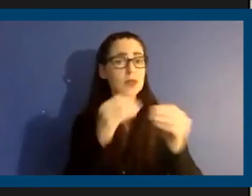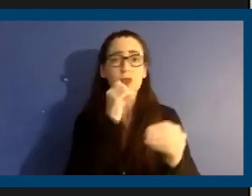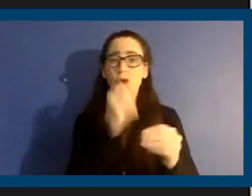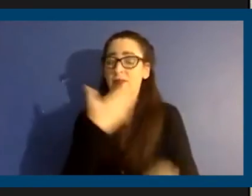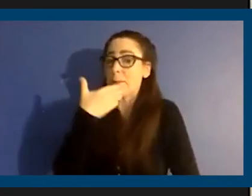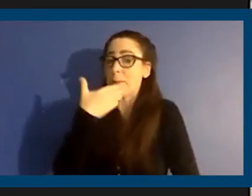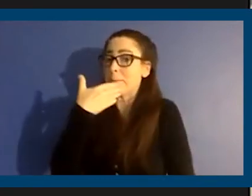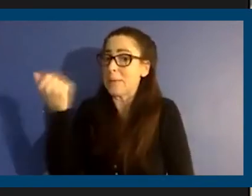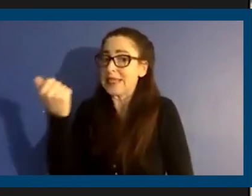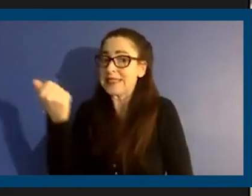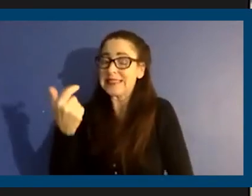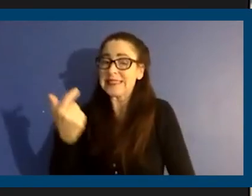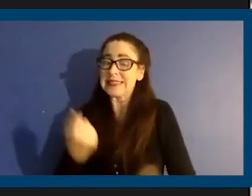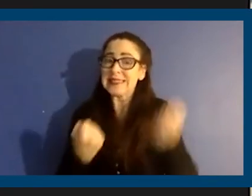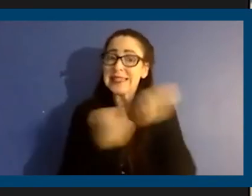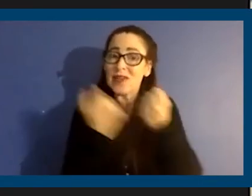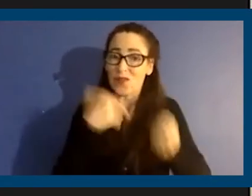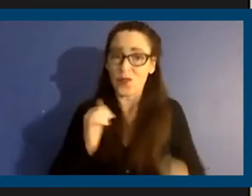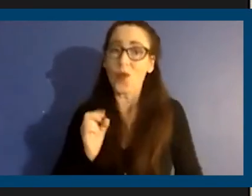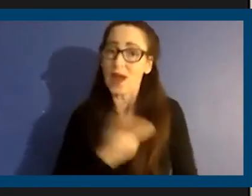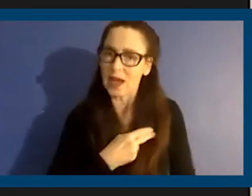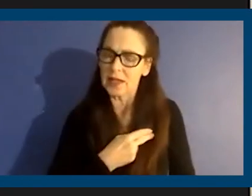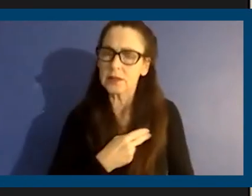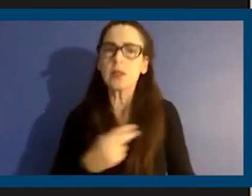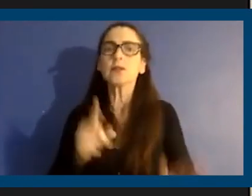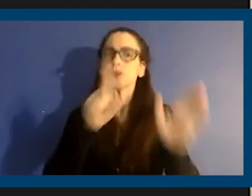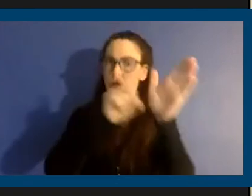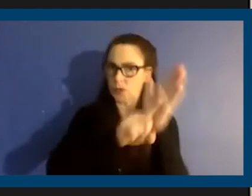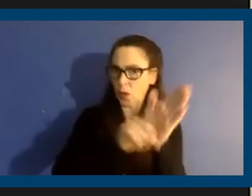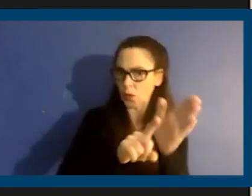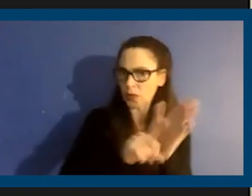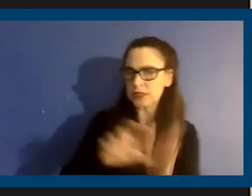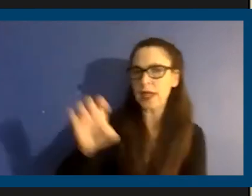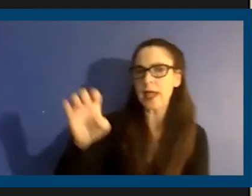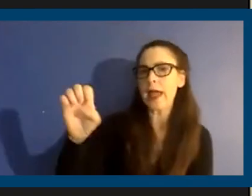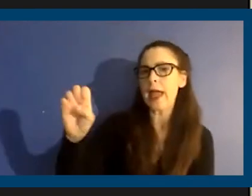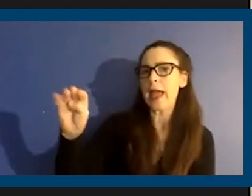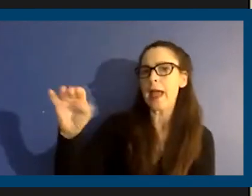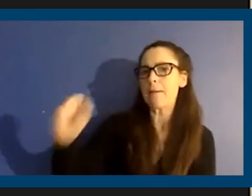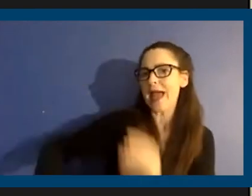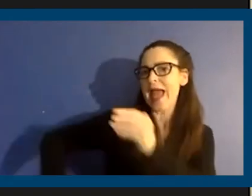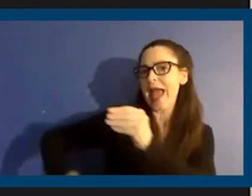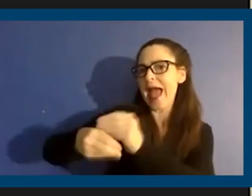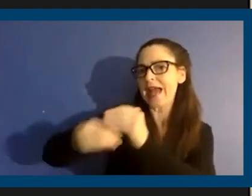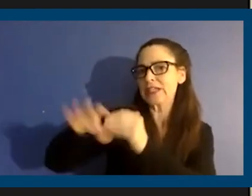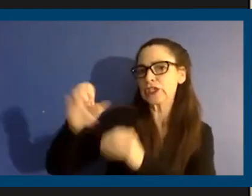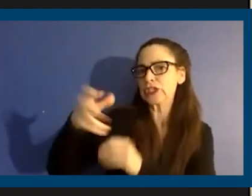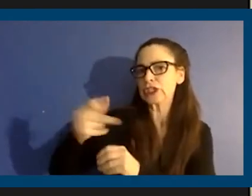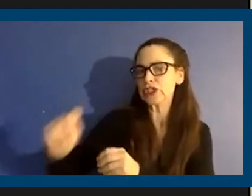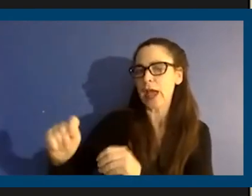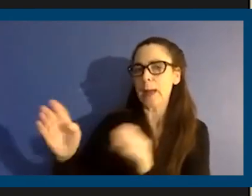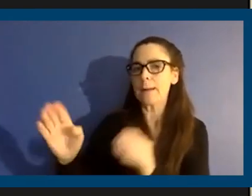interests at heart. And so really do the research what Emma put in the chat box. I click on that link and I read it for